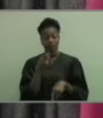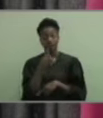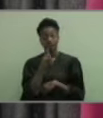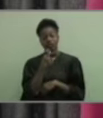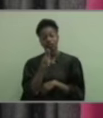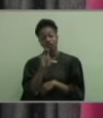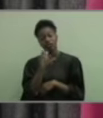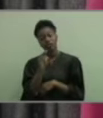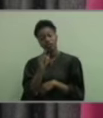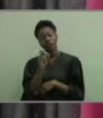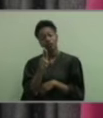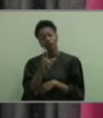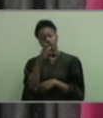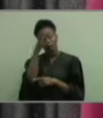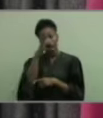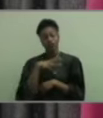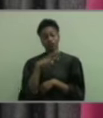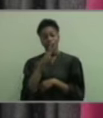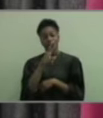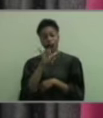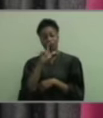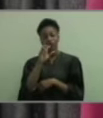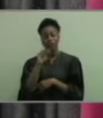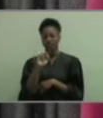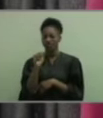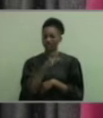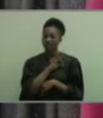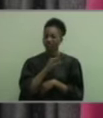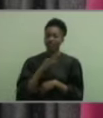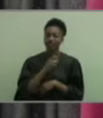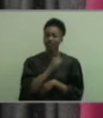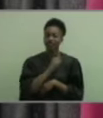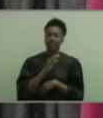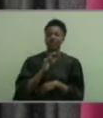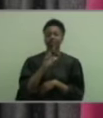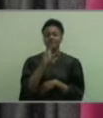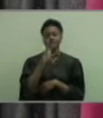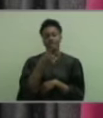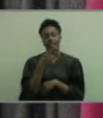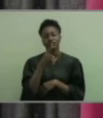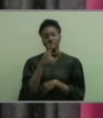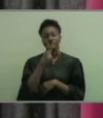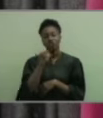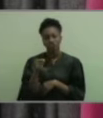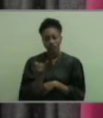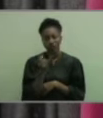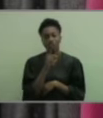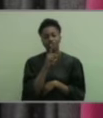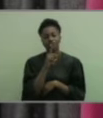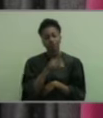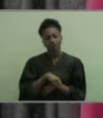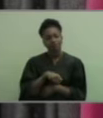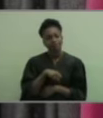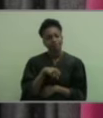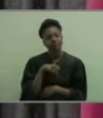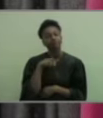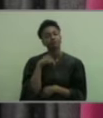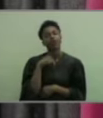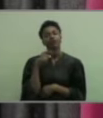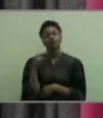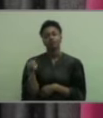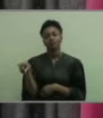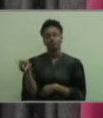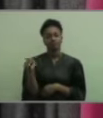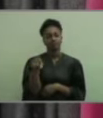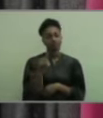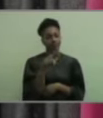Connors, Mr. Williams, and all of the faculty and staff at HBJ, we are extremely proud of each of you.